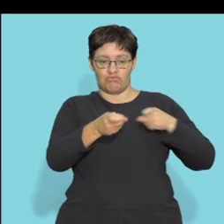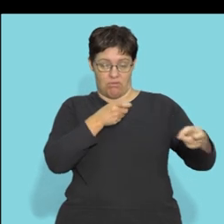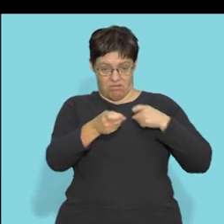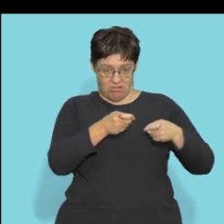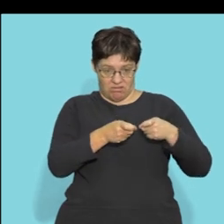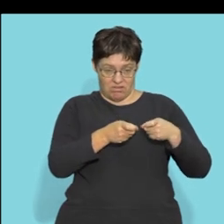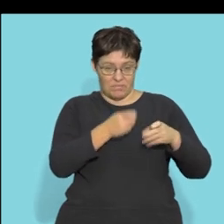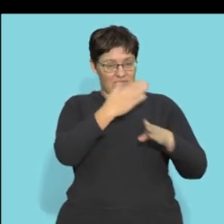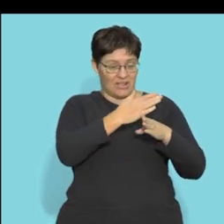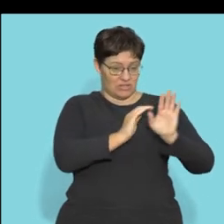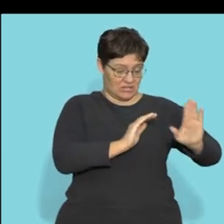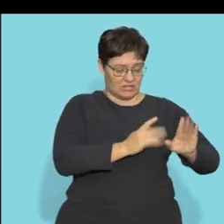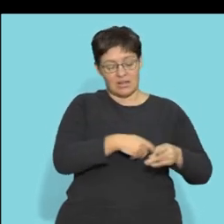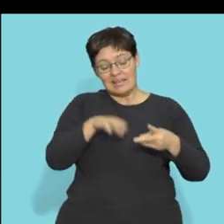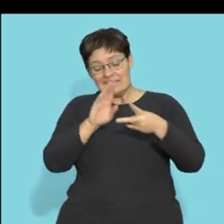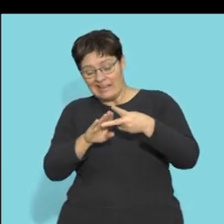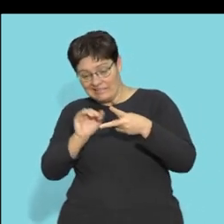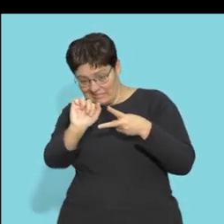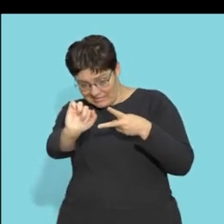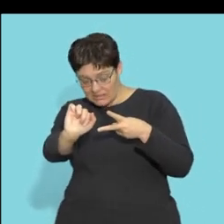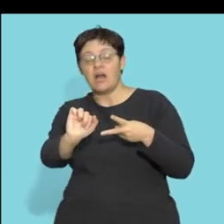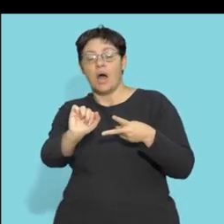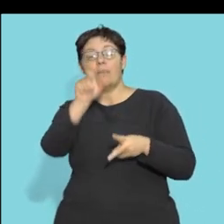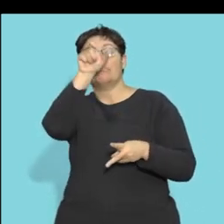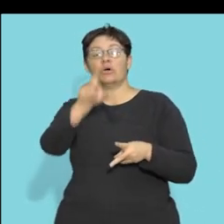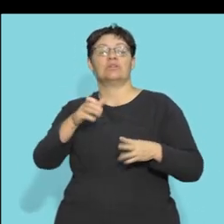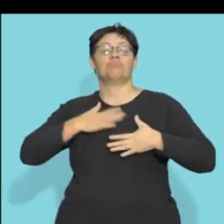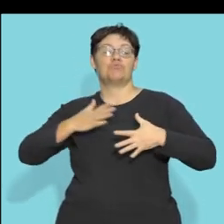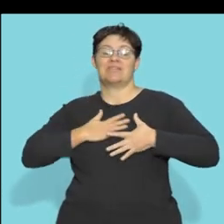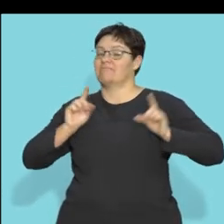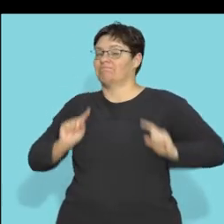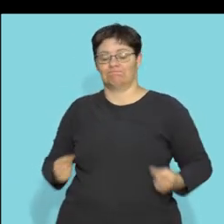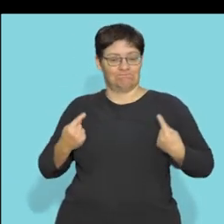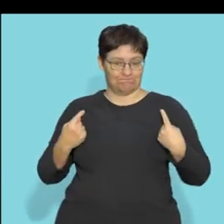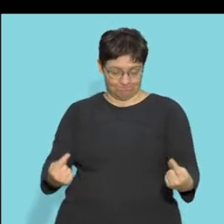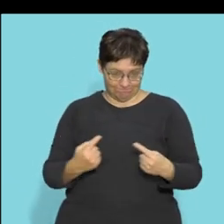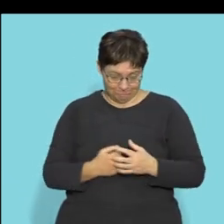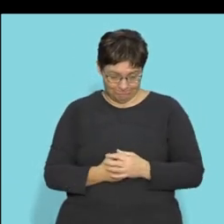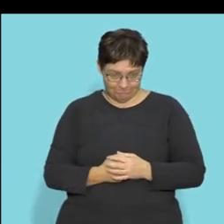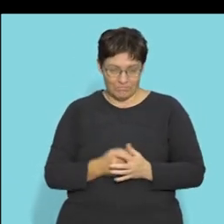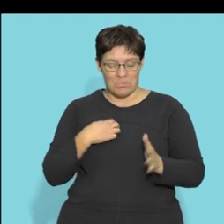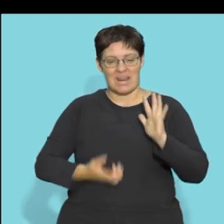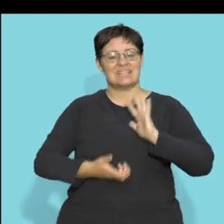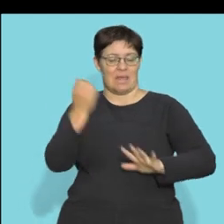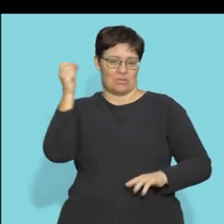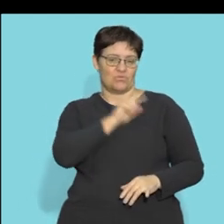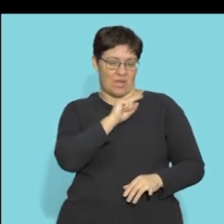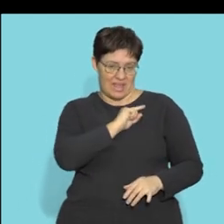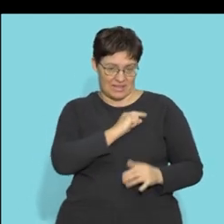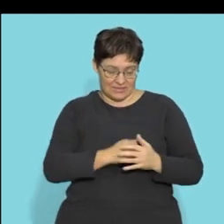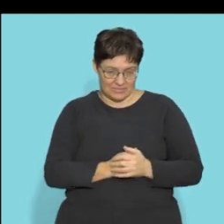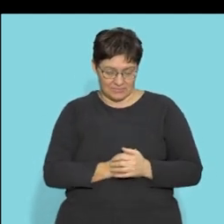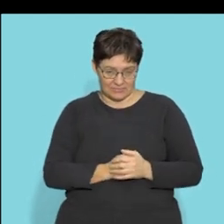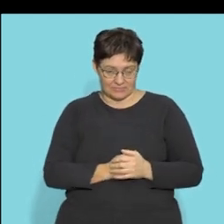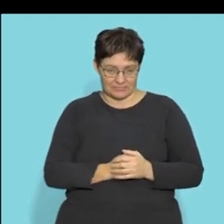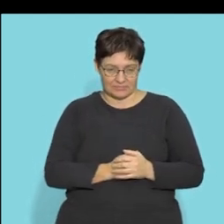rate so that's your function and then this person will not be able to breathe that's what the damage causes so that's where your